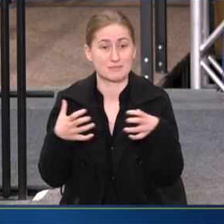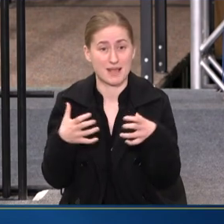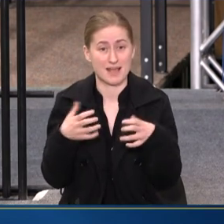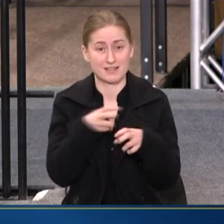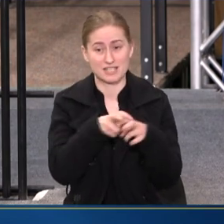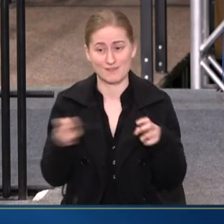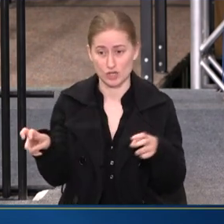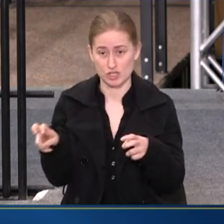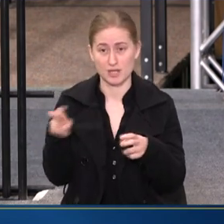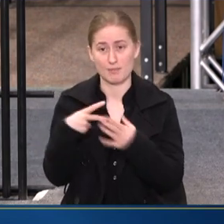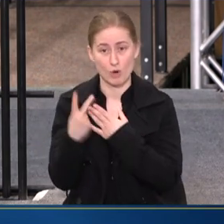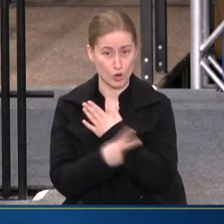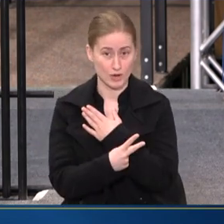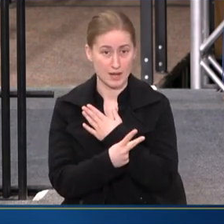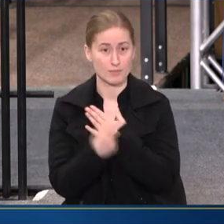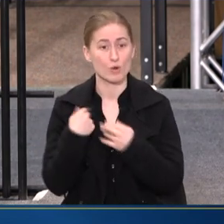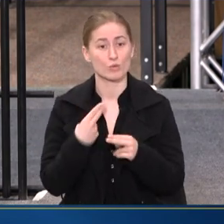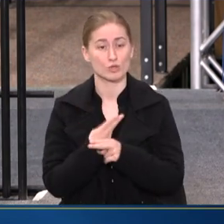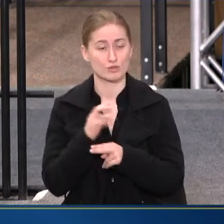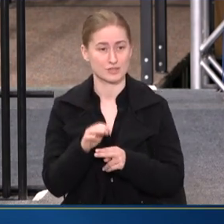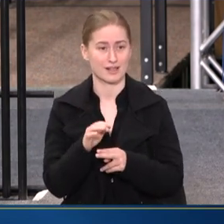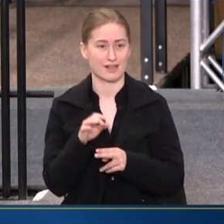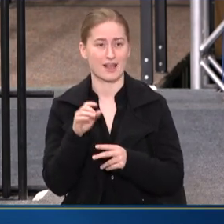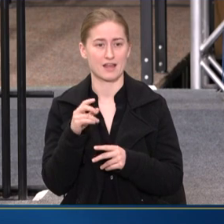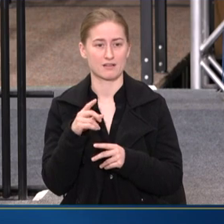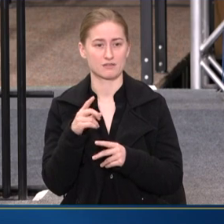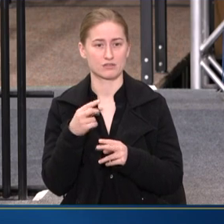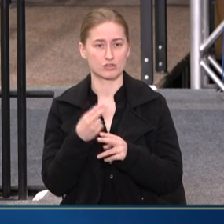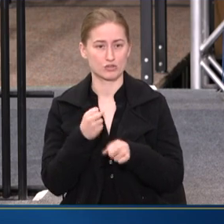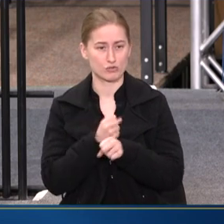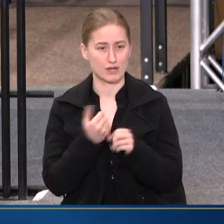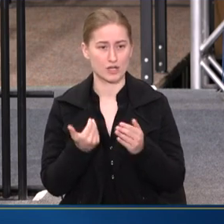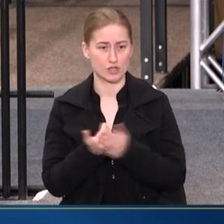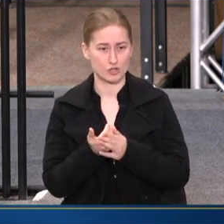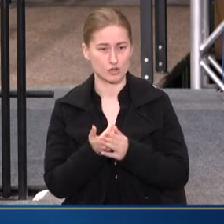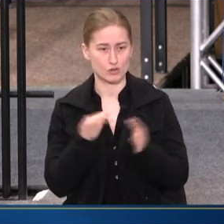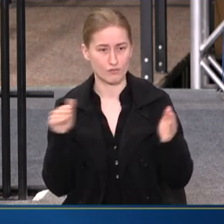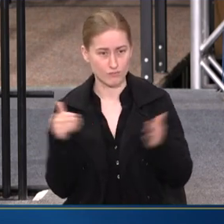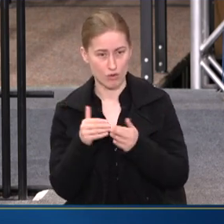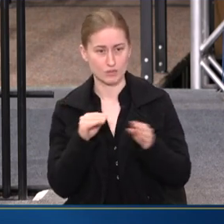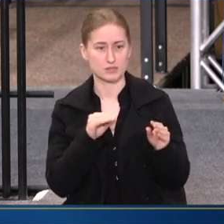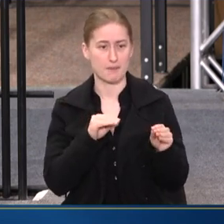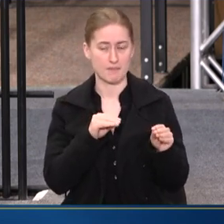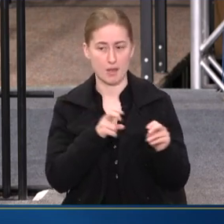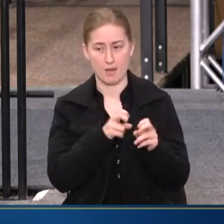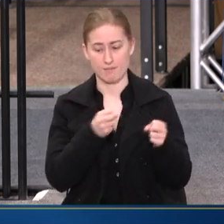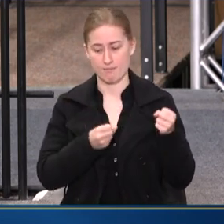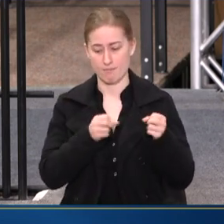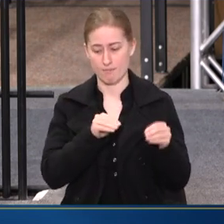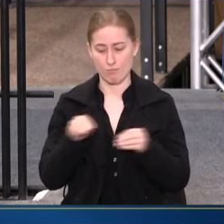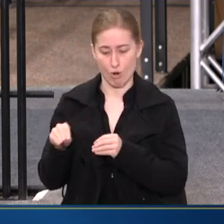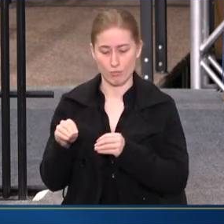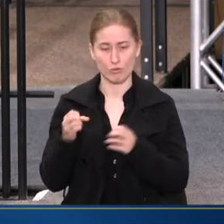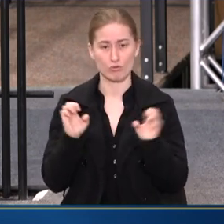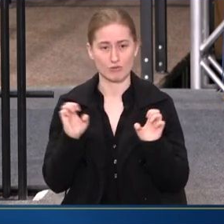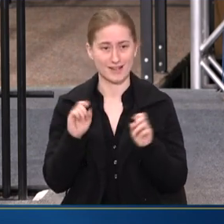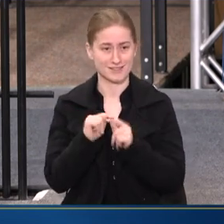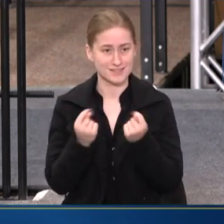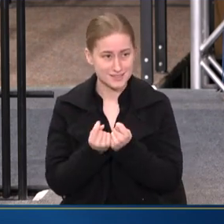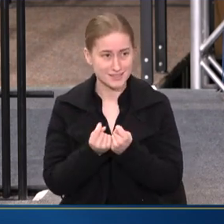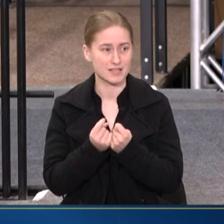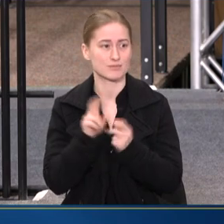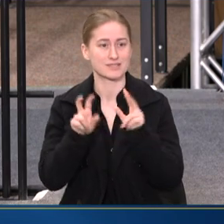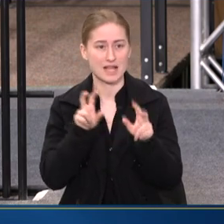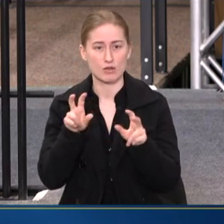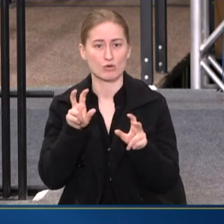program. We're using that earmark to create you focus mobile crisis team, which with community members and stakeholders